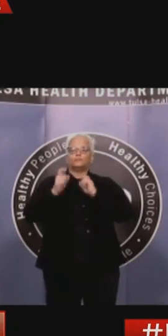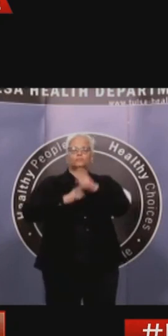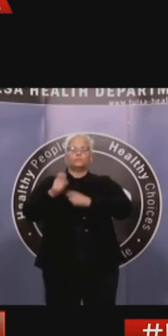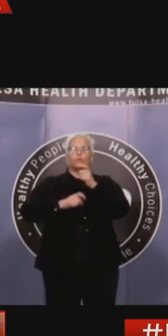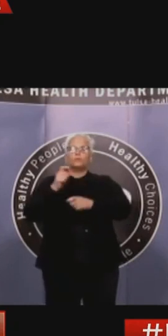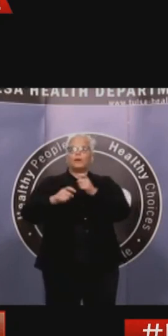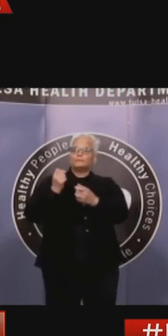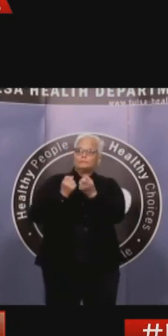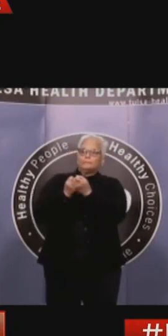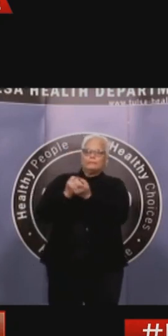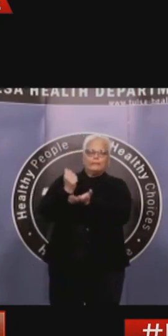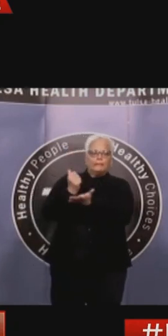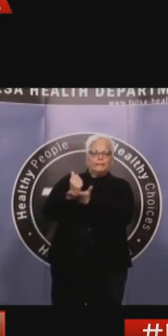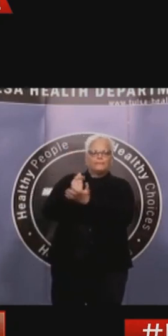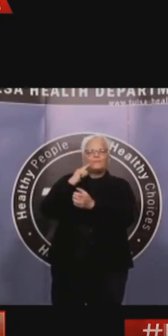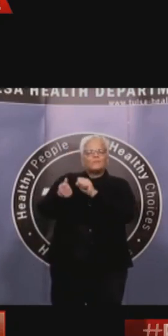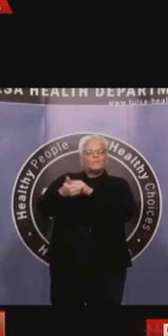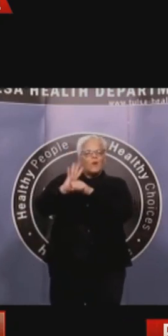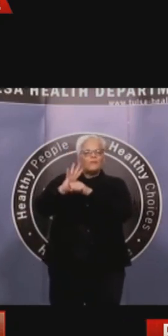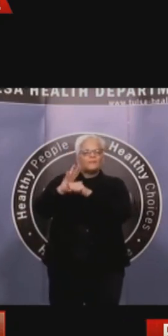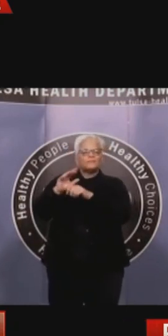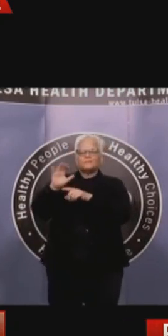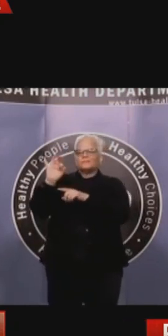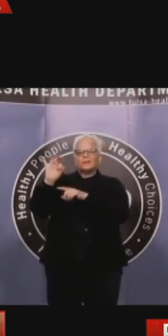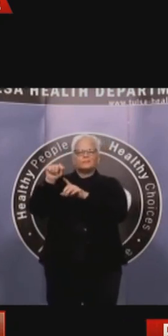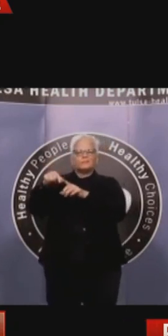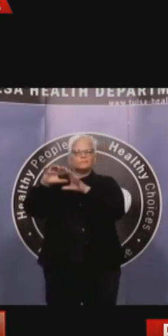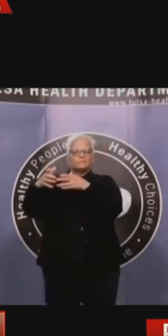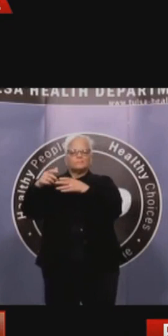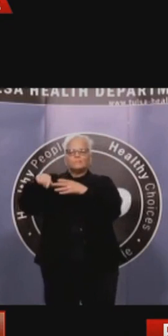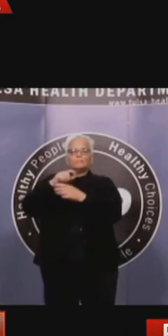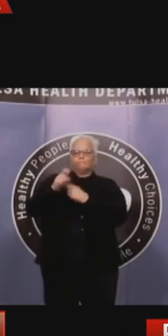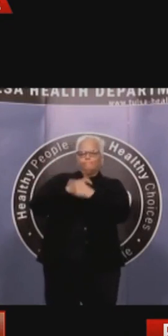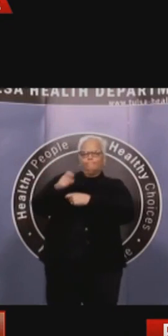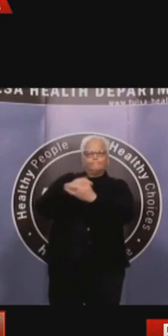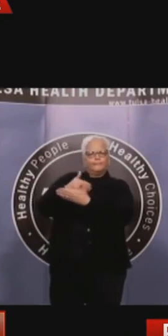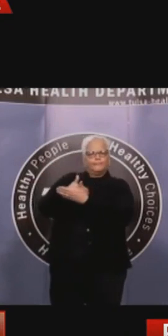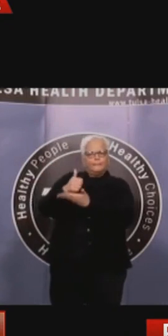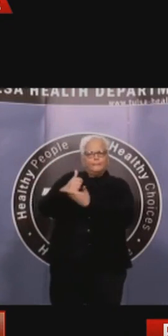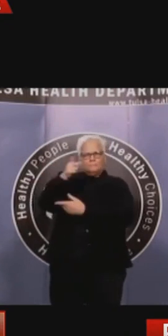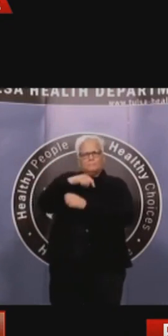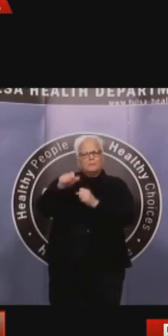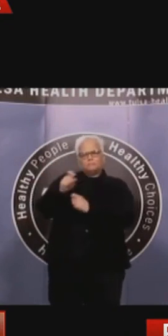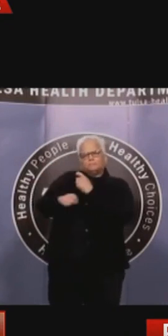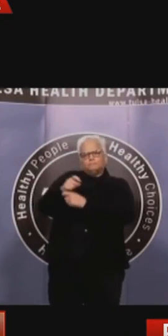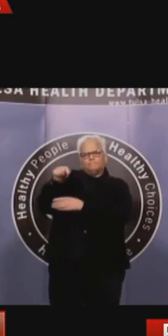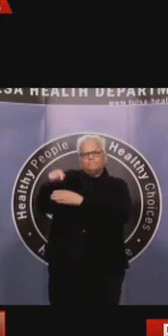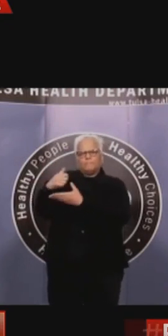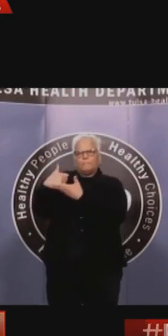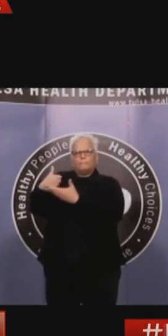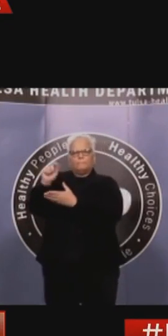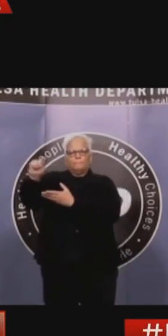website and make a donation. Those funds support the local agencies who help everybody who is in need right now,